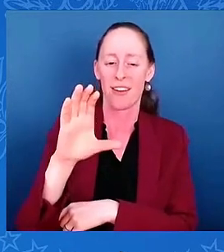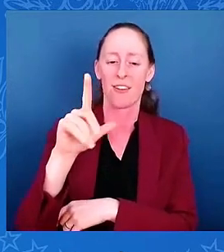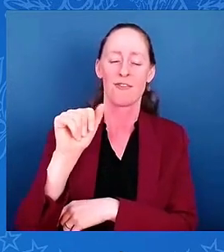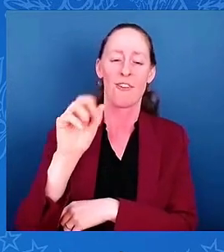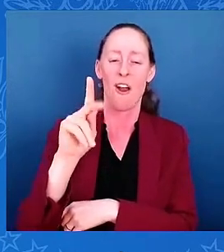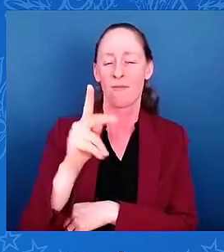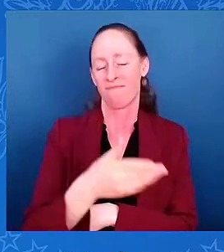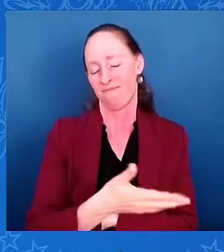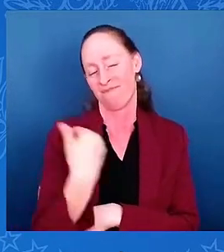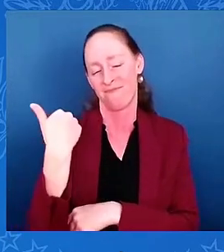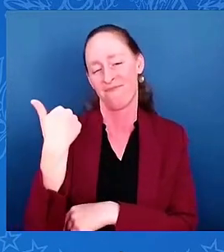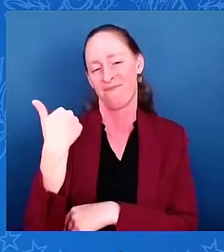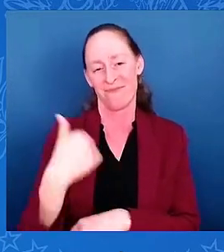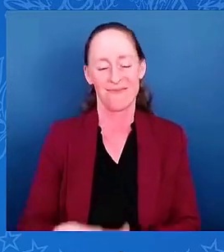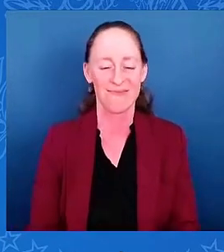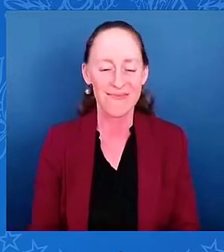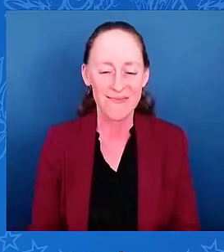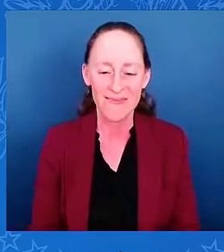so much.